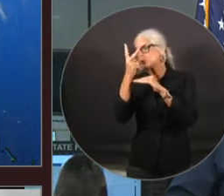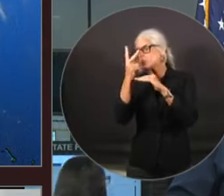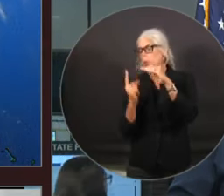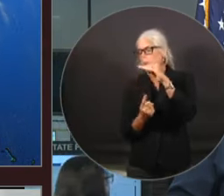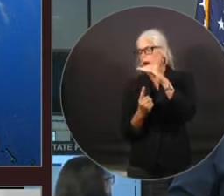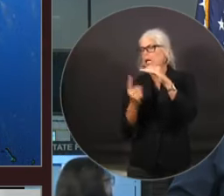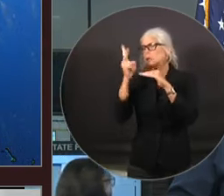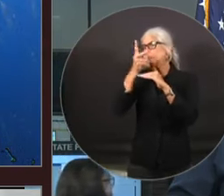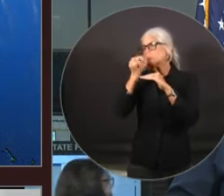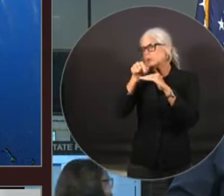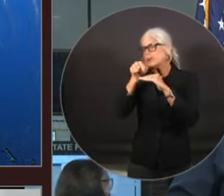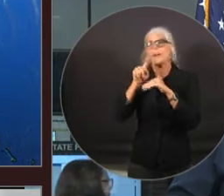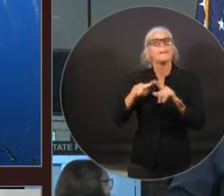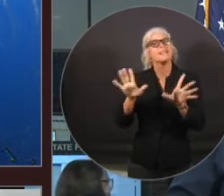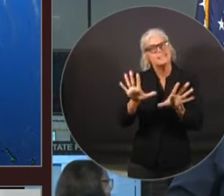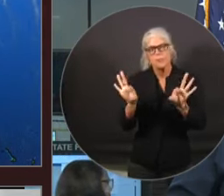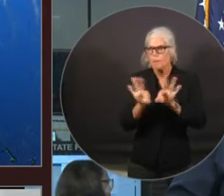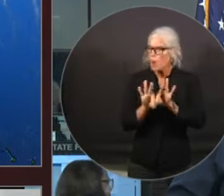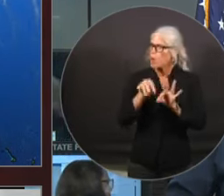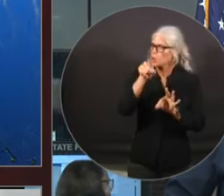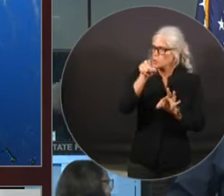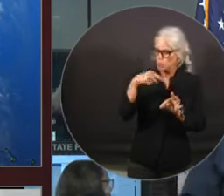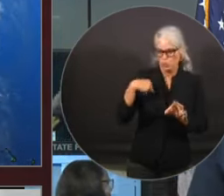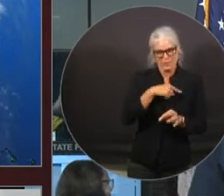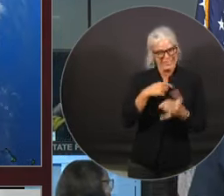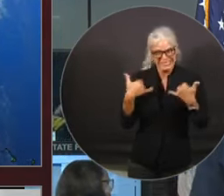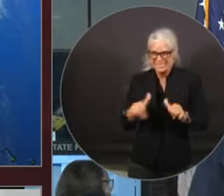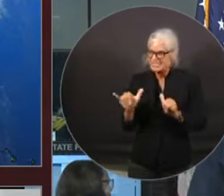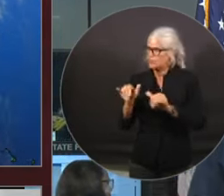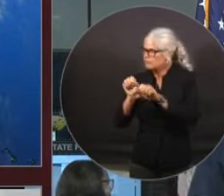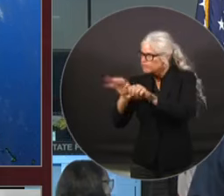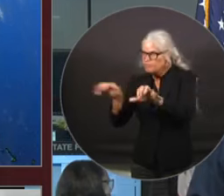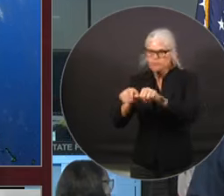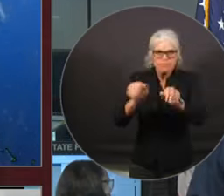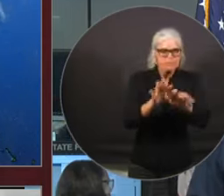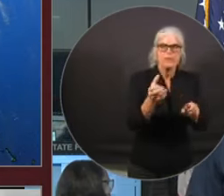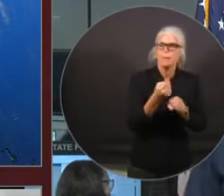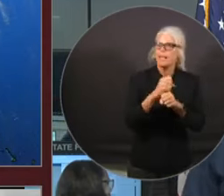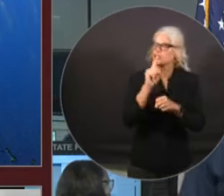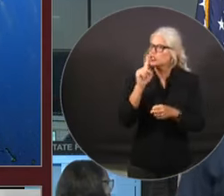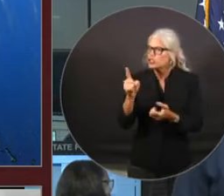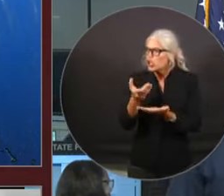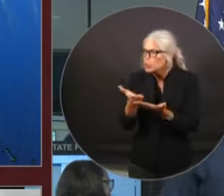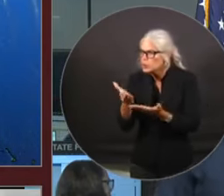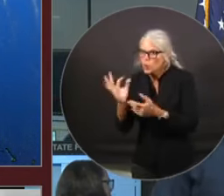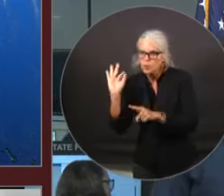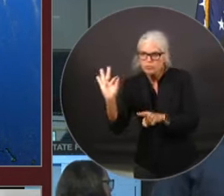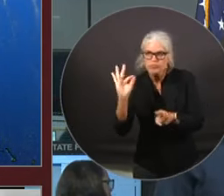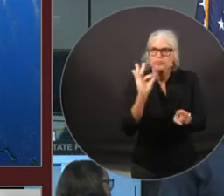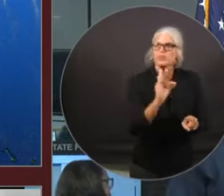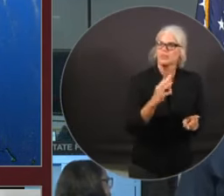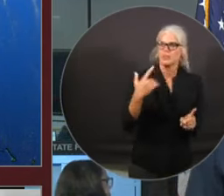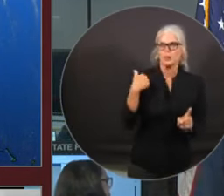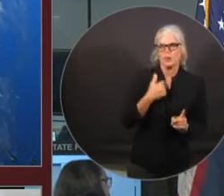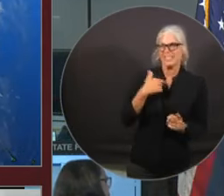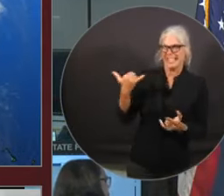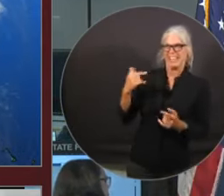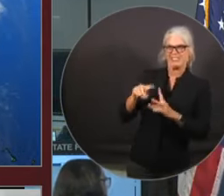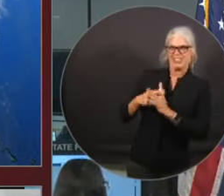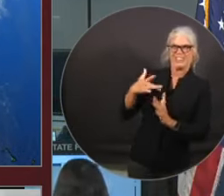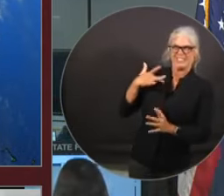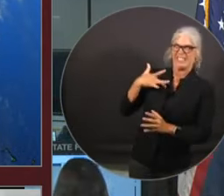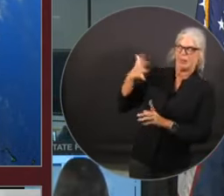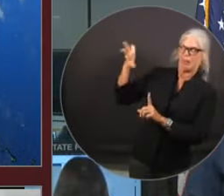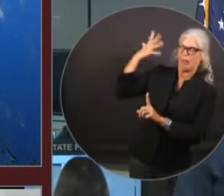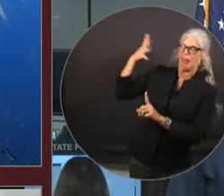requested resources from counties, but many areas have already begun to feel the storm's impacts. We have been getting information from